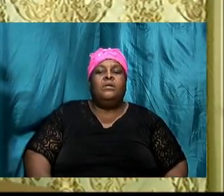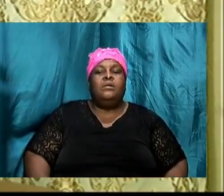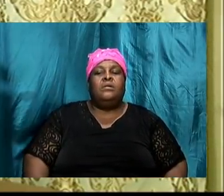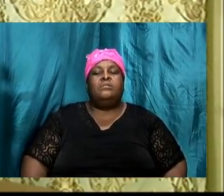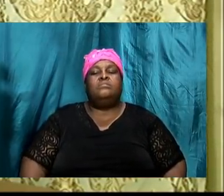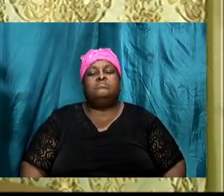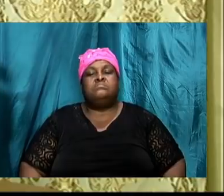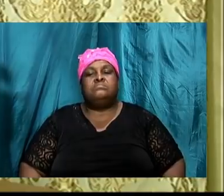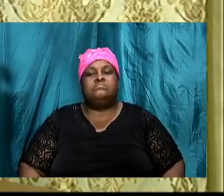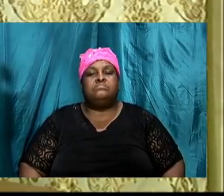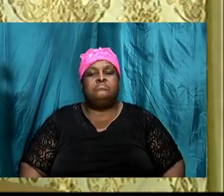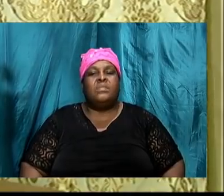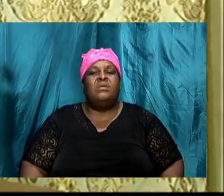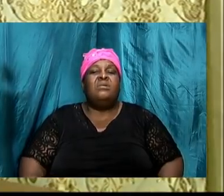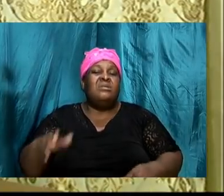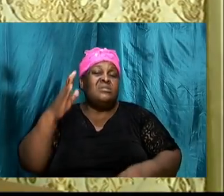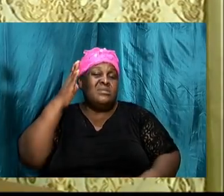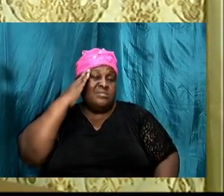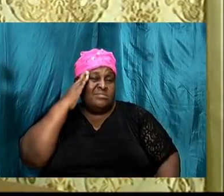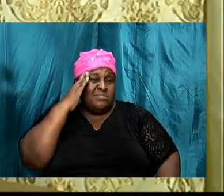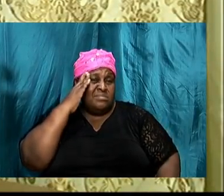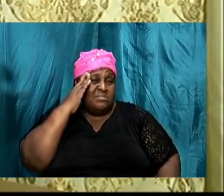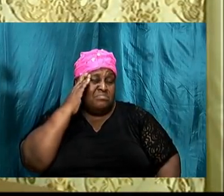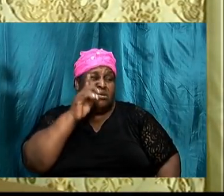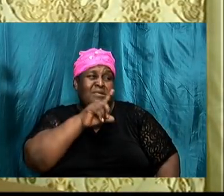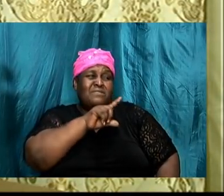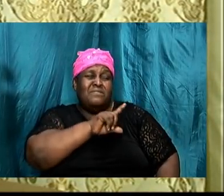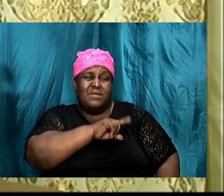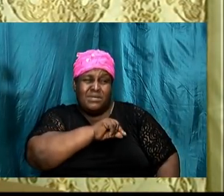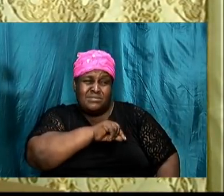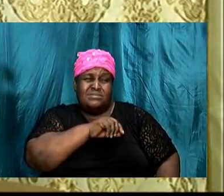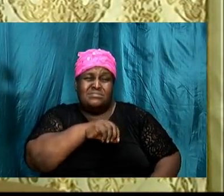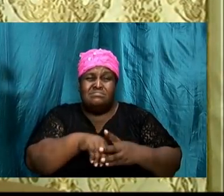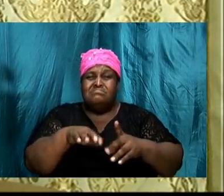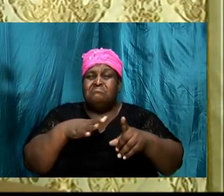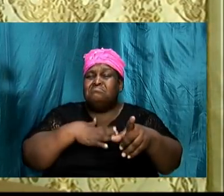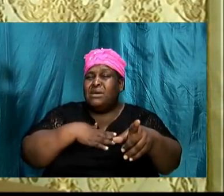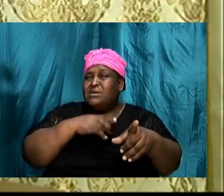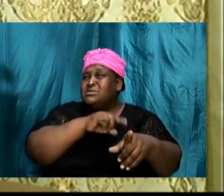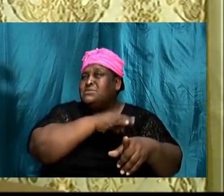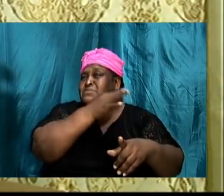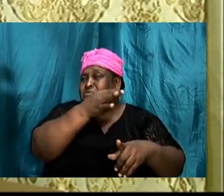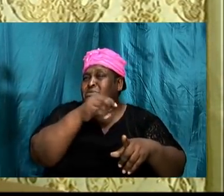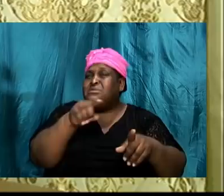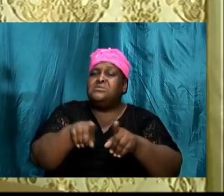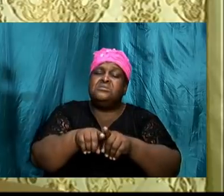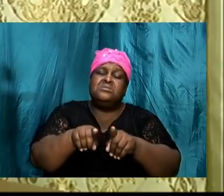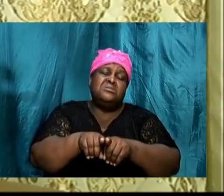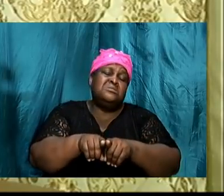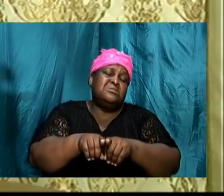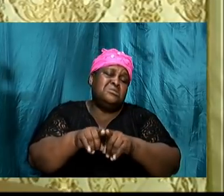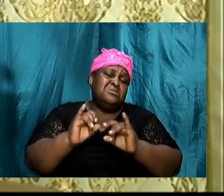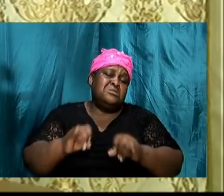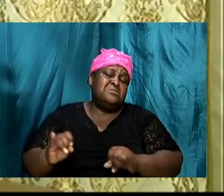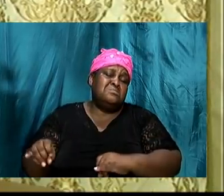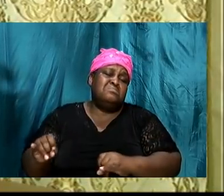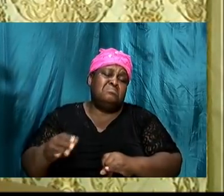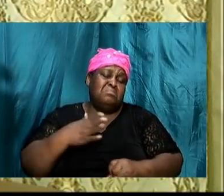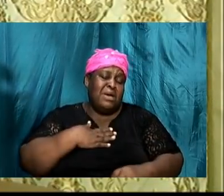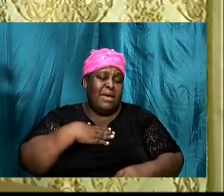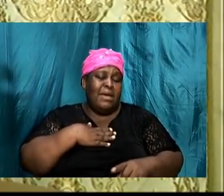in my spirit as an individual. And, you know, it's my desire to live all my life